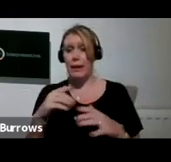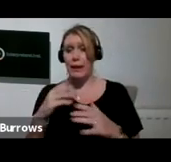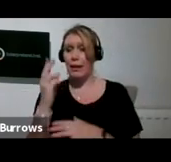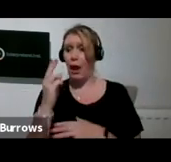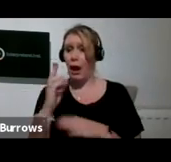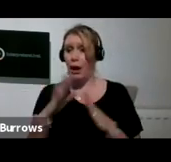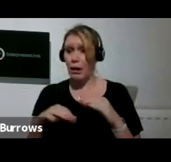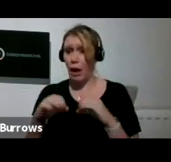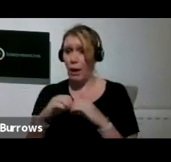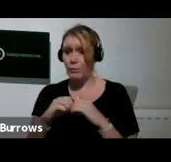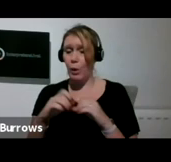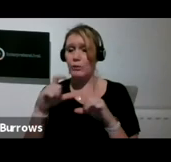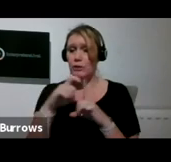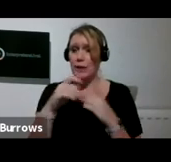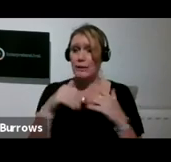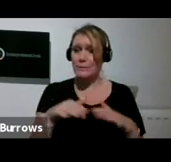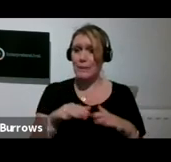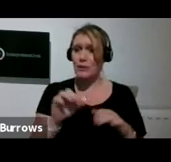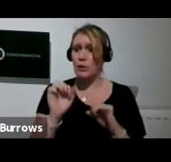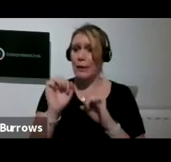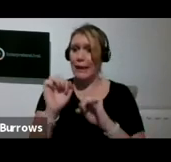Duncan's been doing his collages.